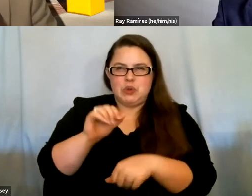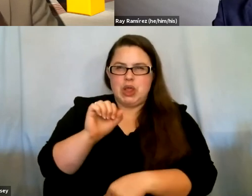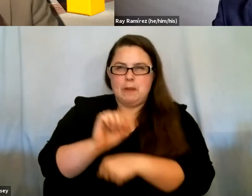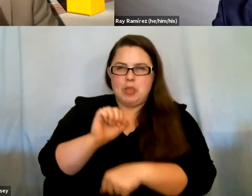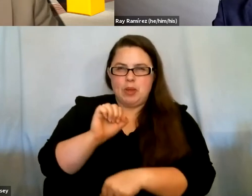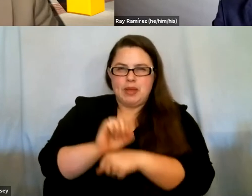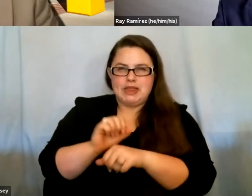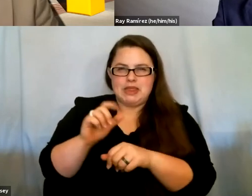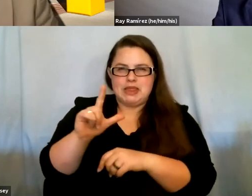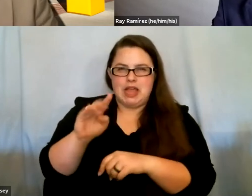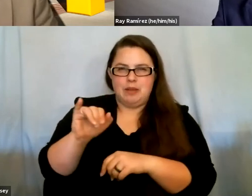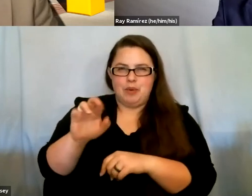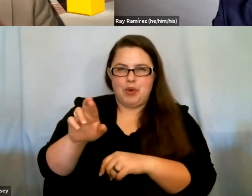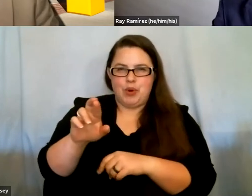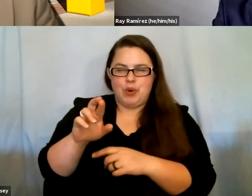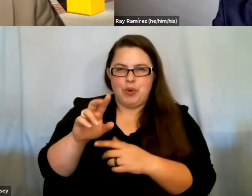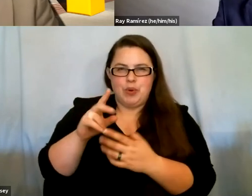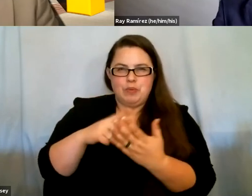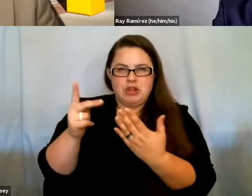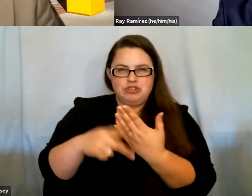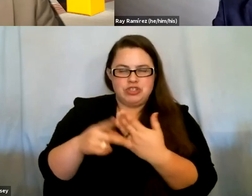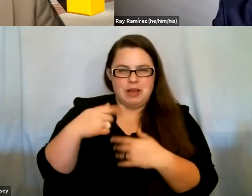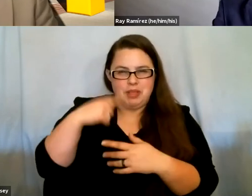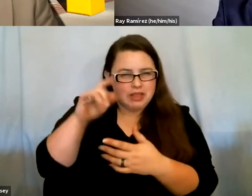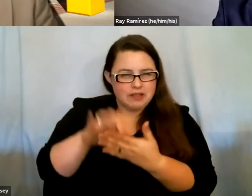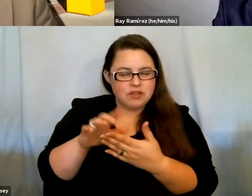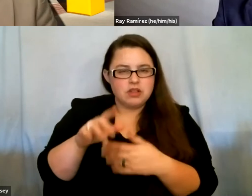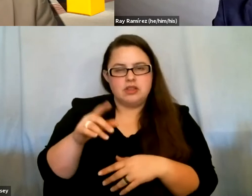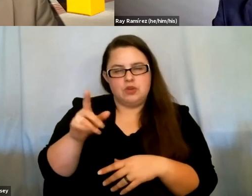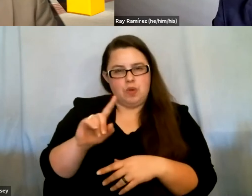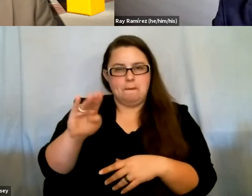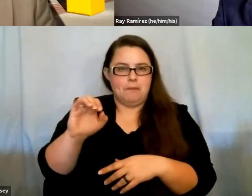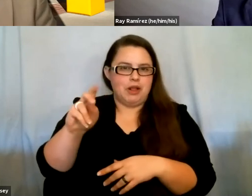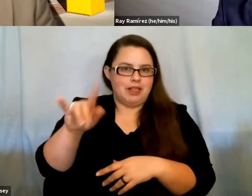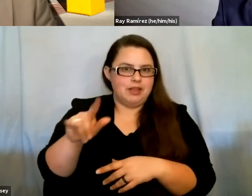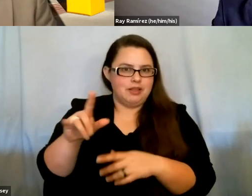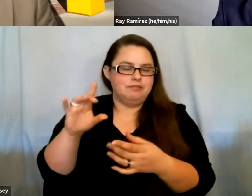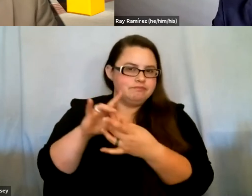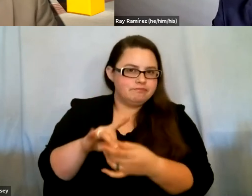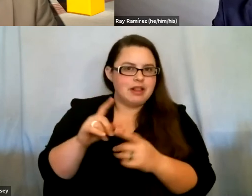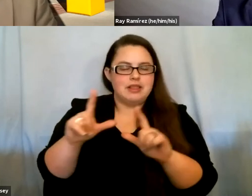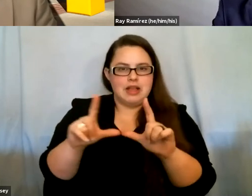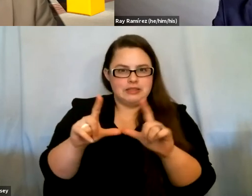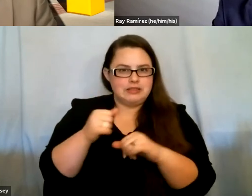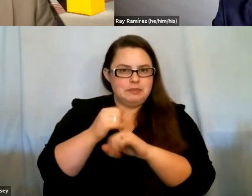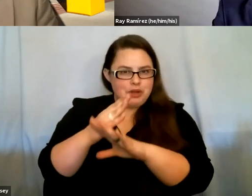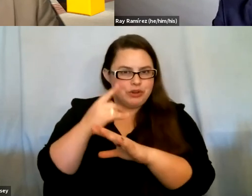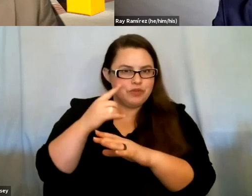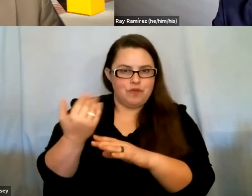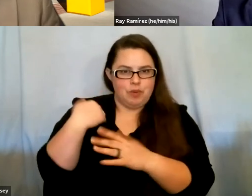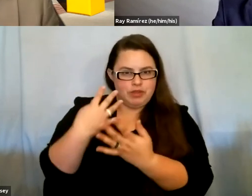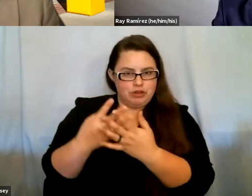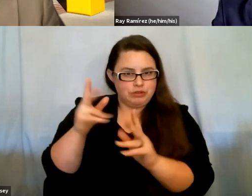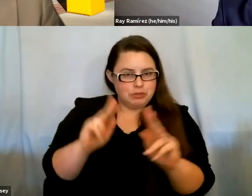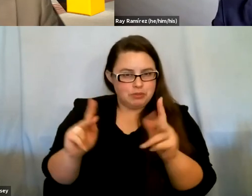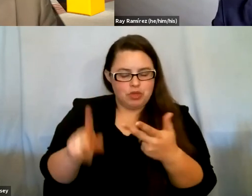believe. They're in Berkeley, California. They do a lot of work around licensing barriers for formerly incarcerated people. And